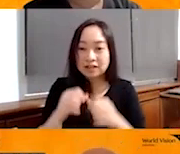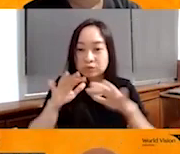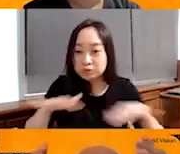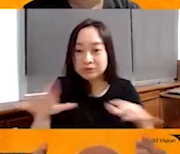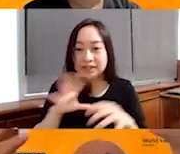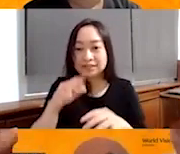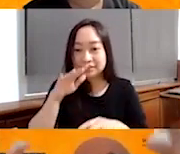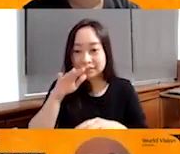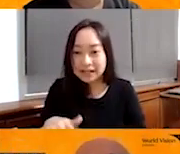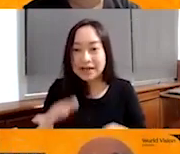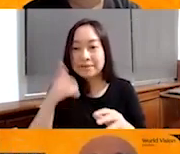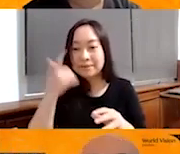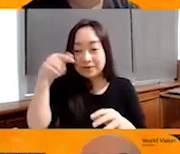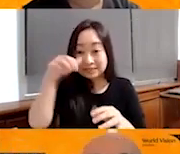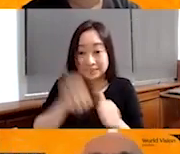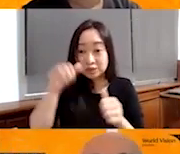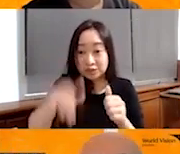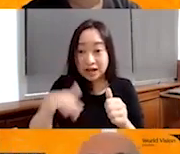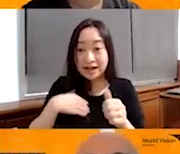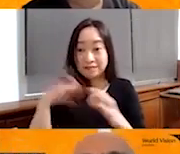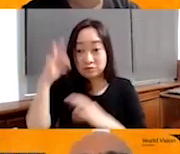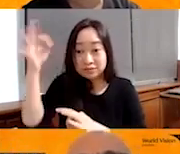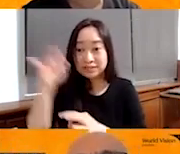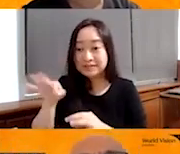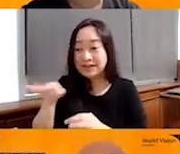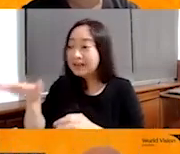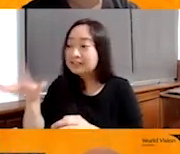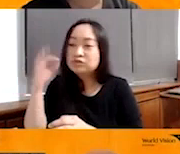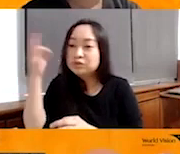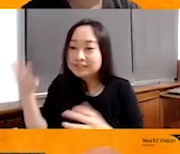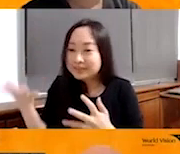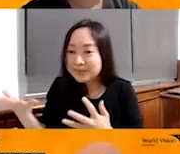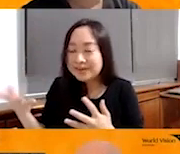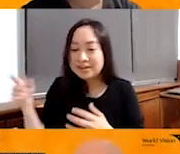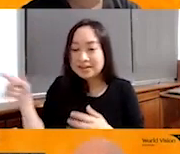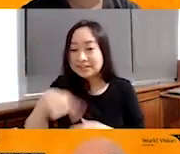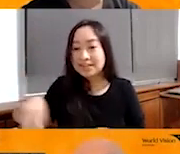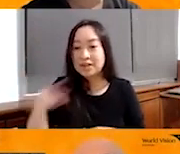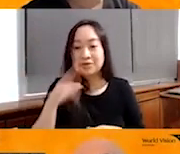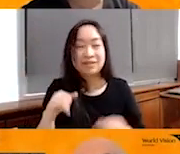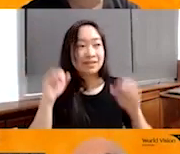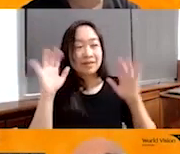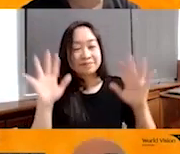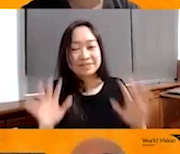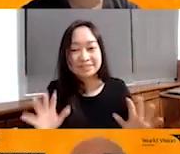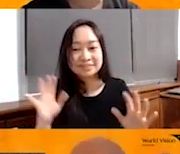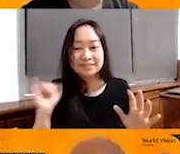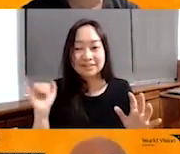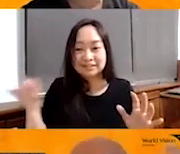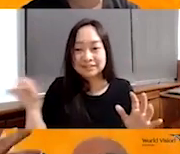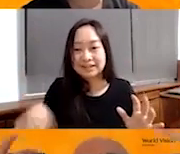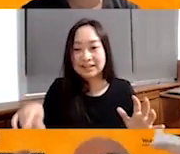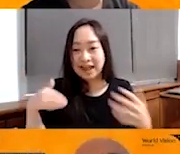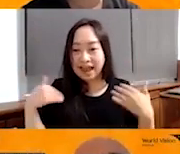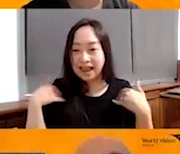there is a future. And when I asked about the future to them, they were really amazed that they have